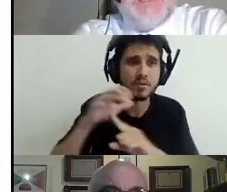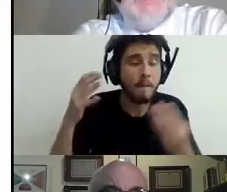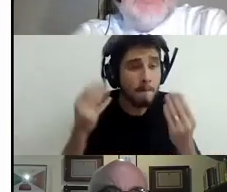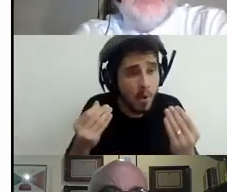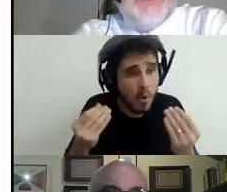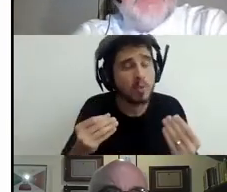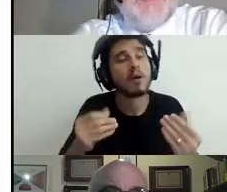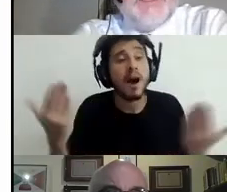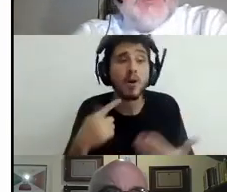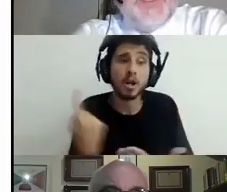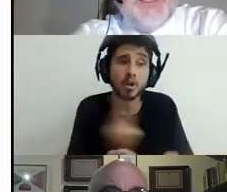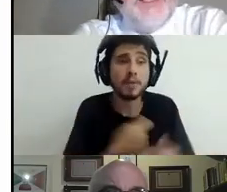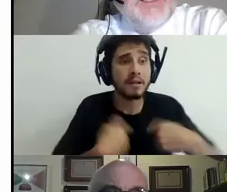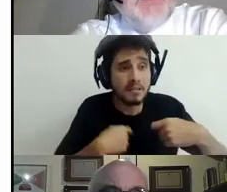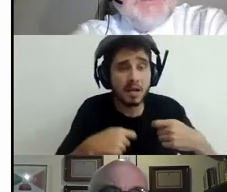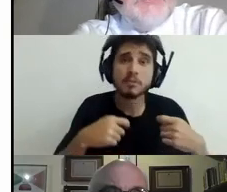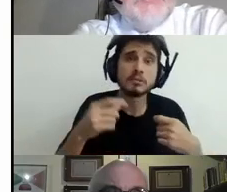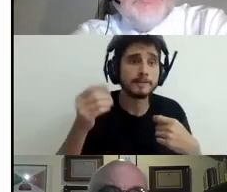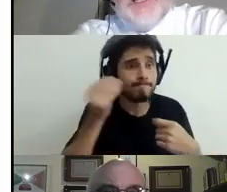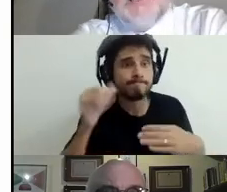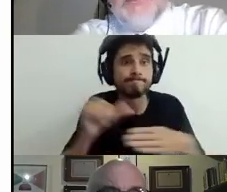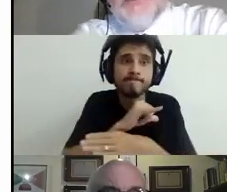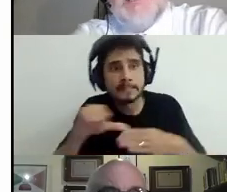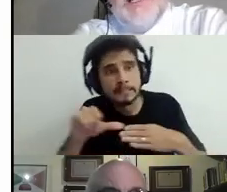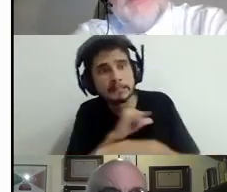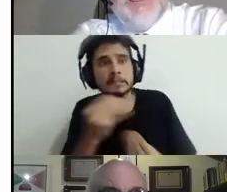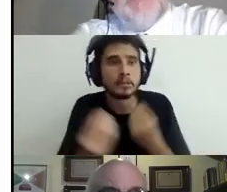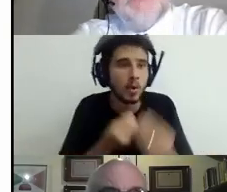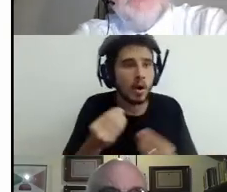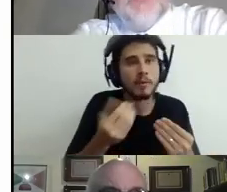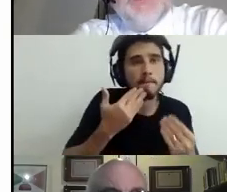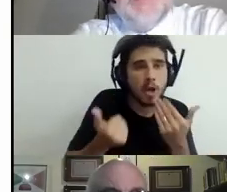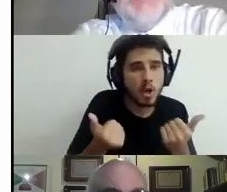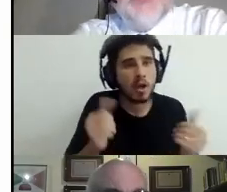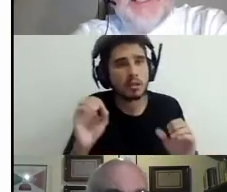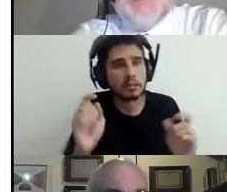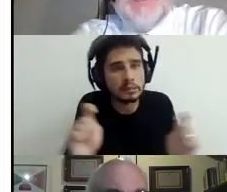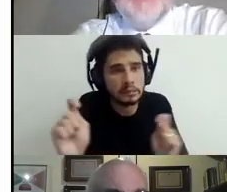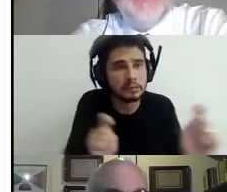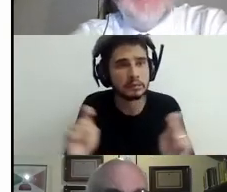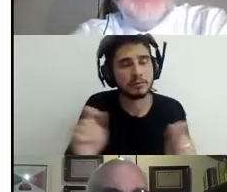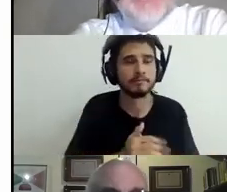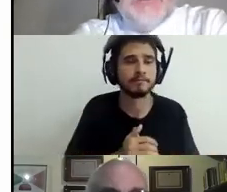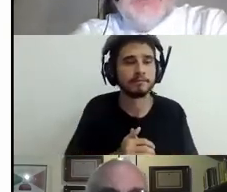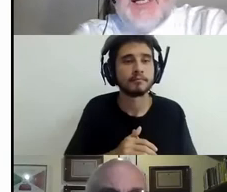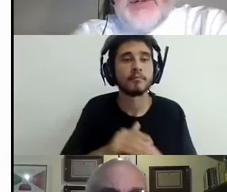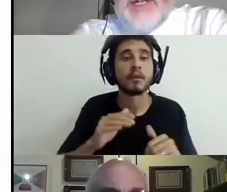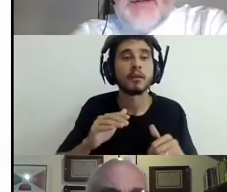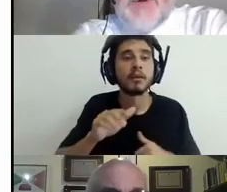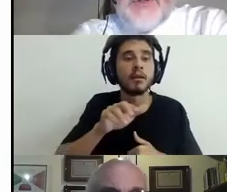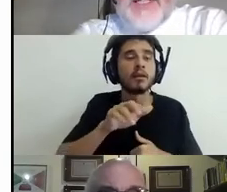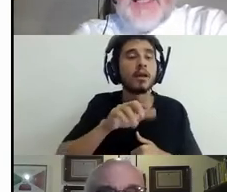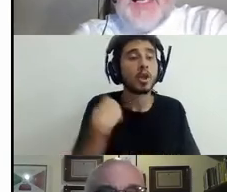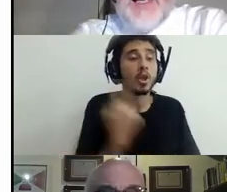then can resume what we are doing when schools are closed. We have to really rethink the teaching and